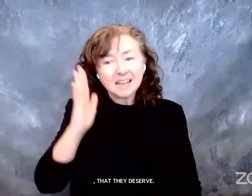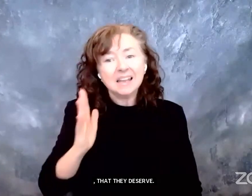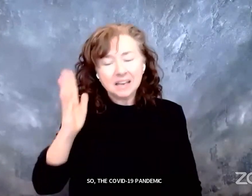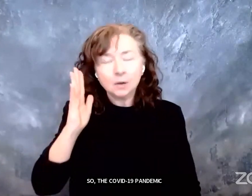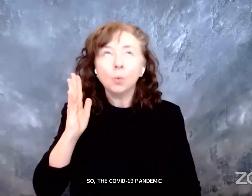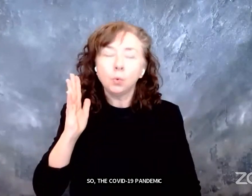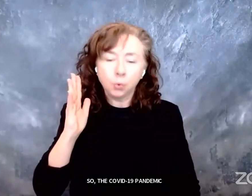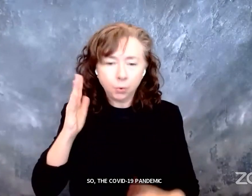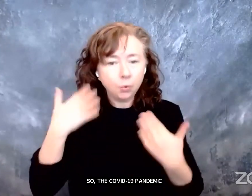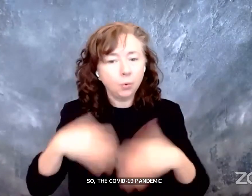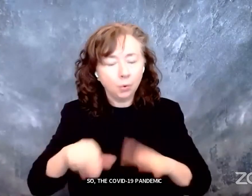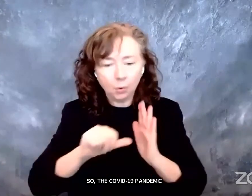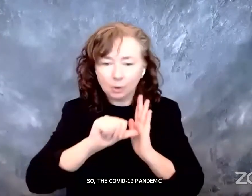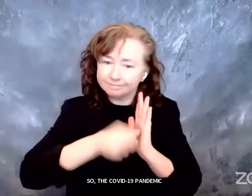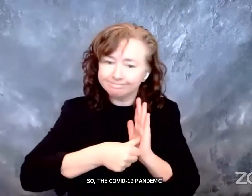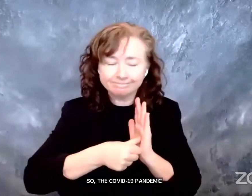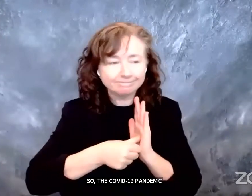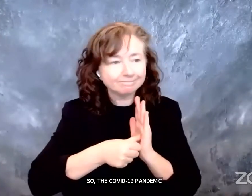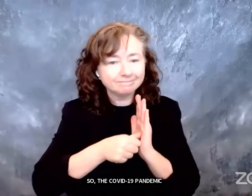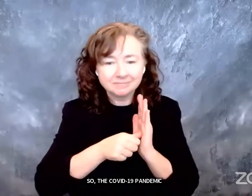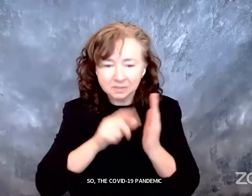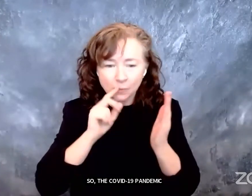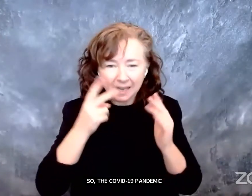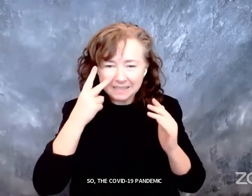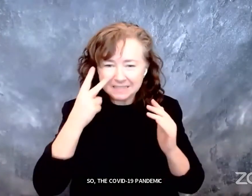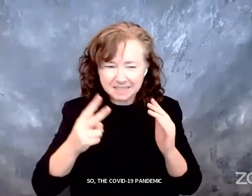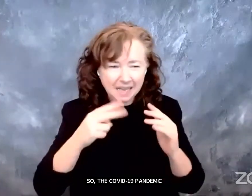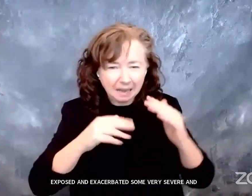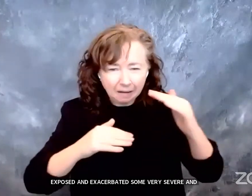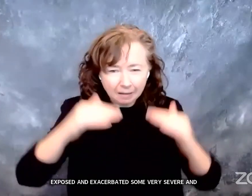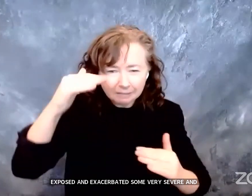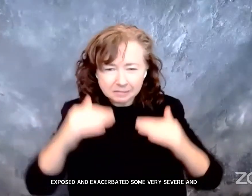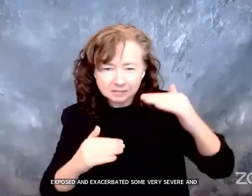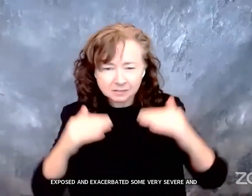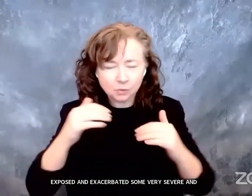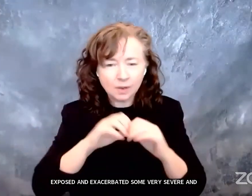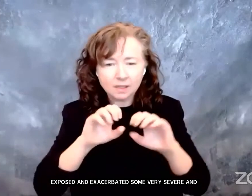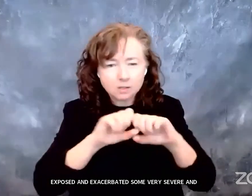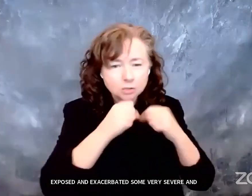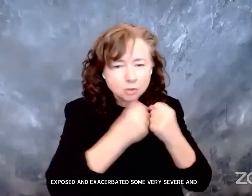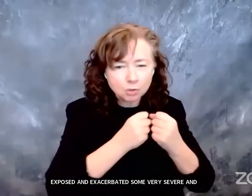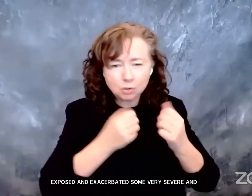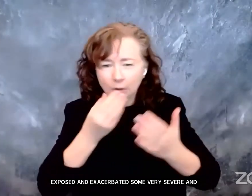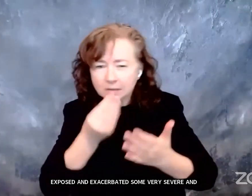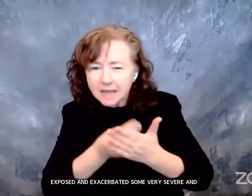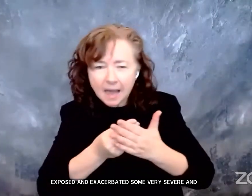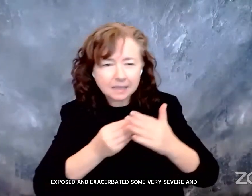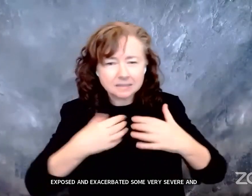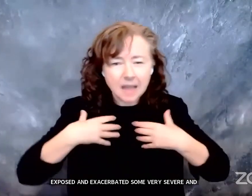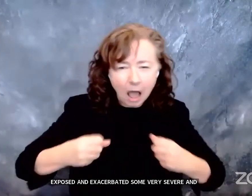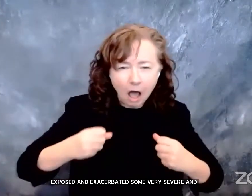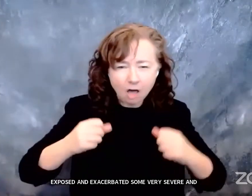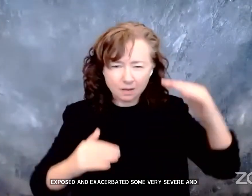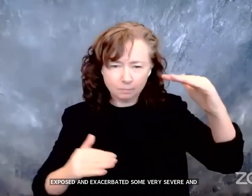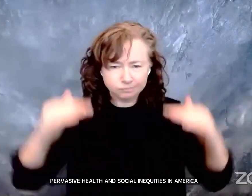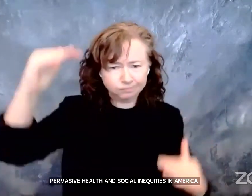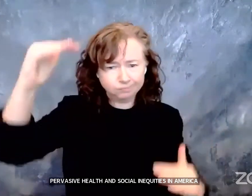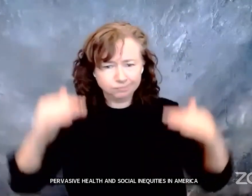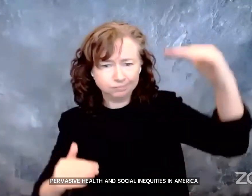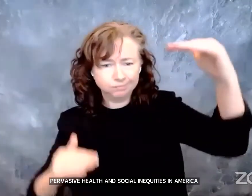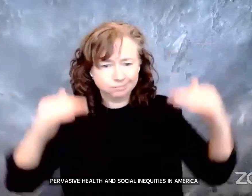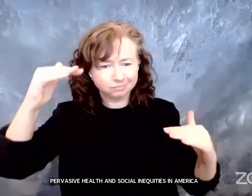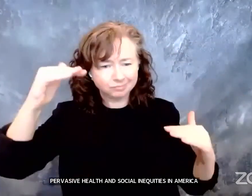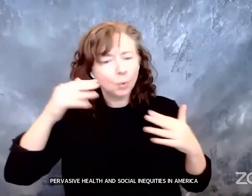exacerbated some very severe and pervasive health and social inequities in America. It's been a difficult spotlight,